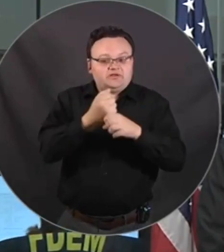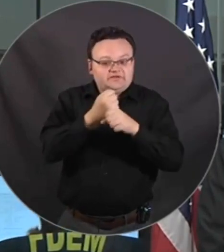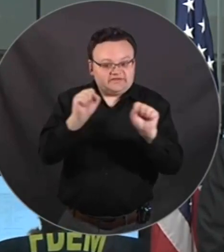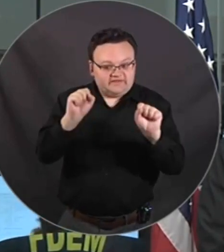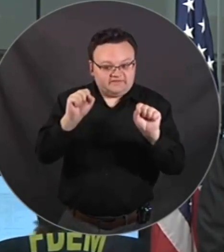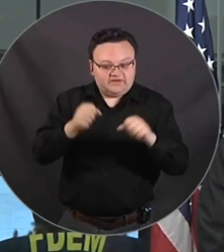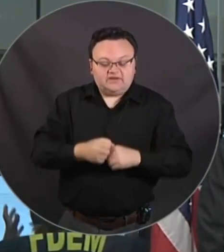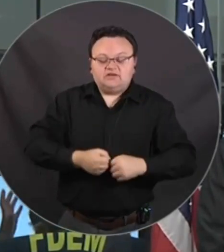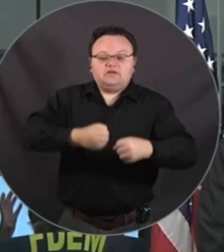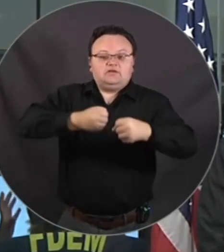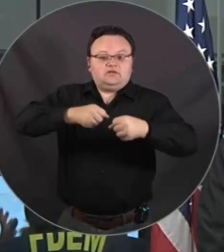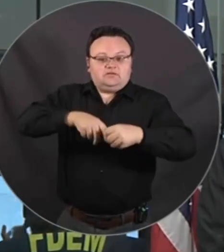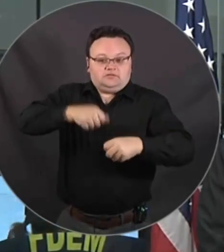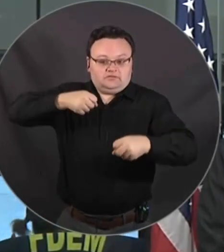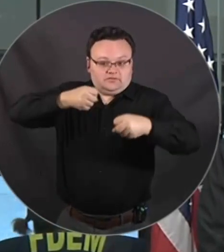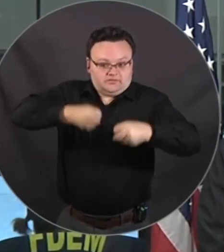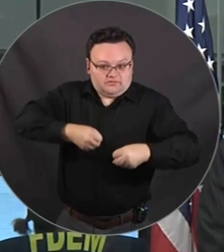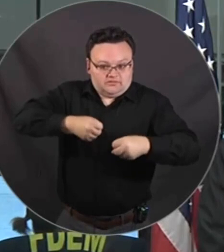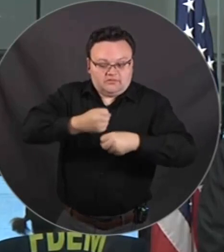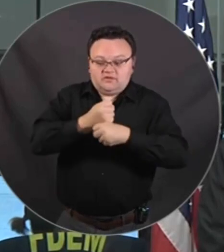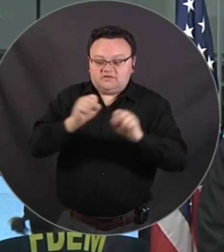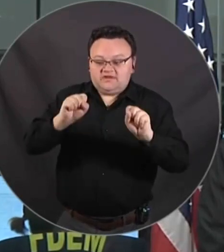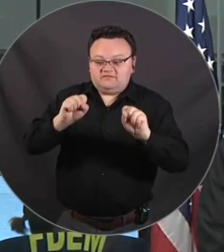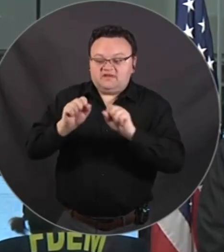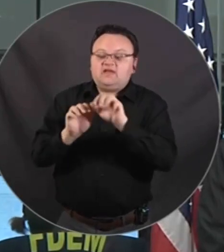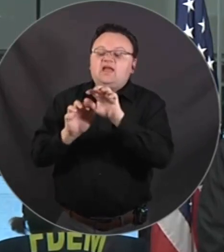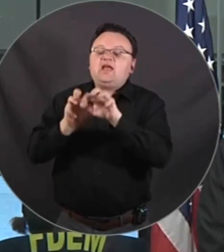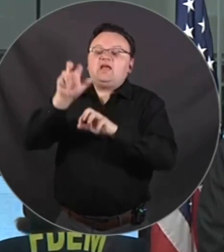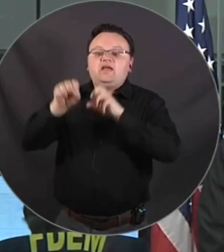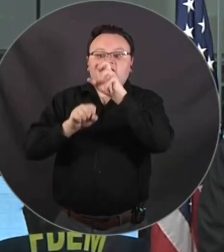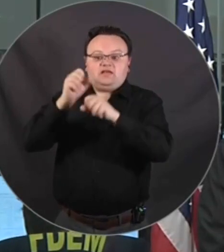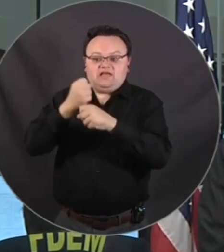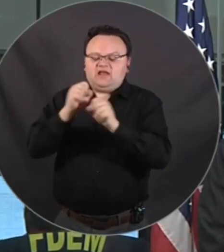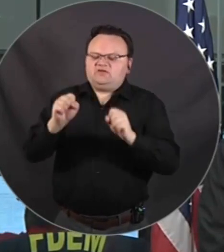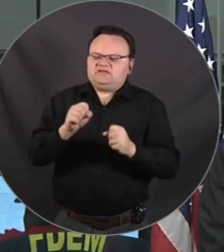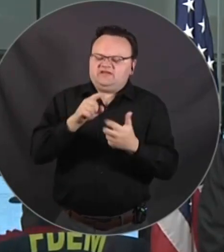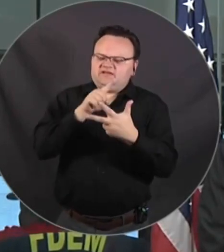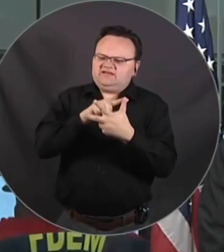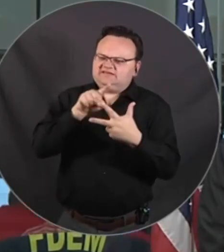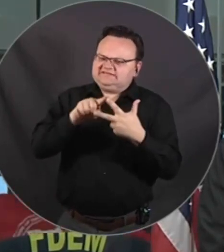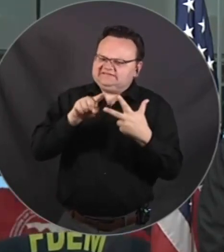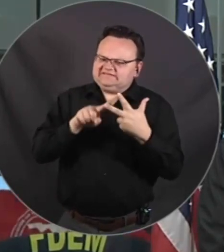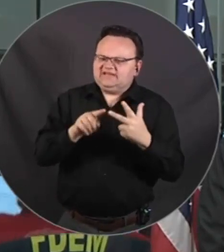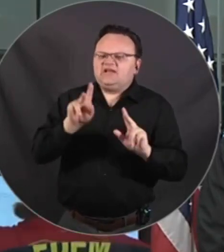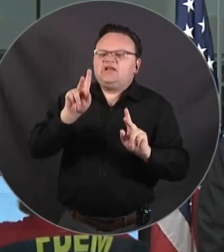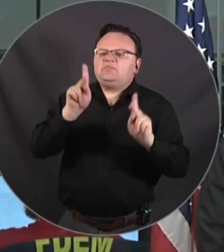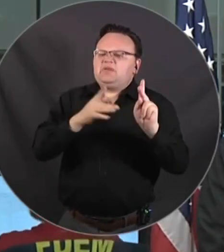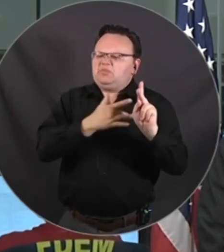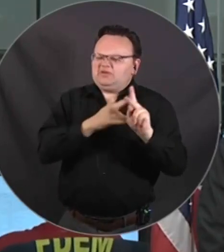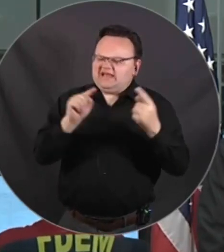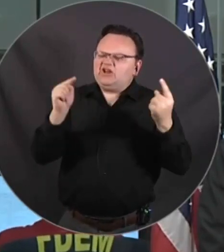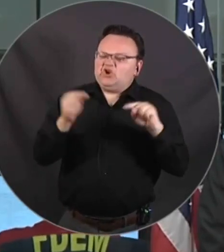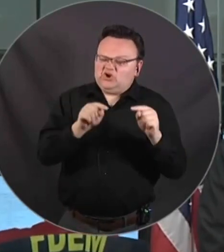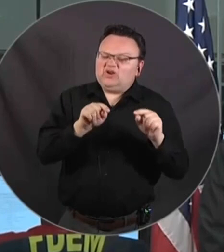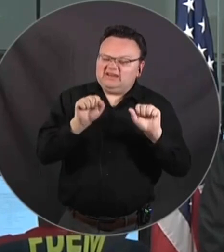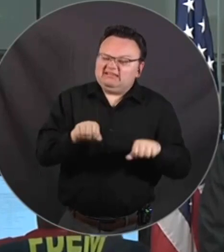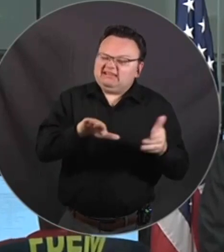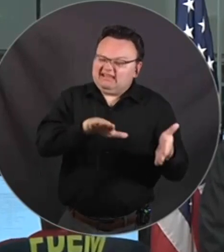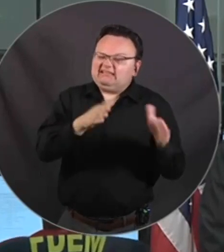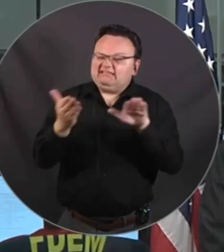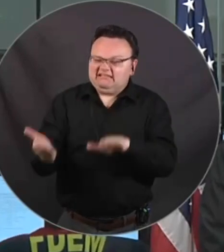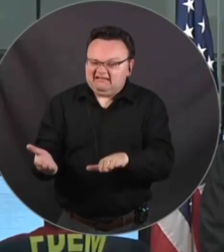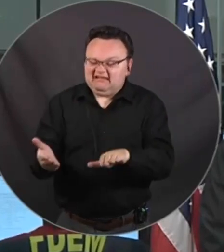big things that end up causing people to have deaths in post-disaster impacts. And all of those are avoidable deaths.